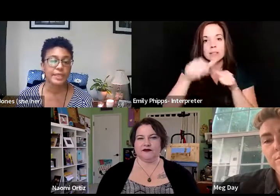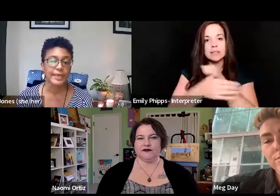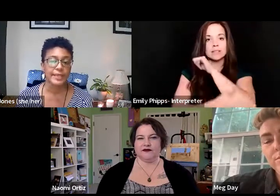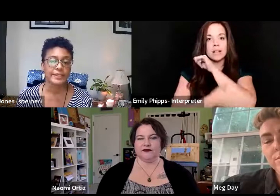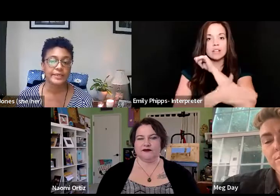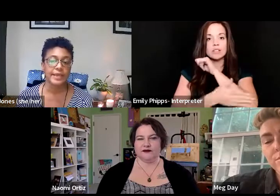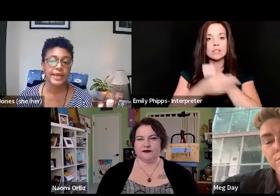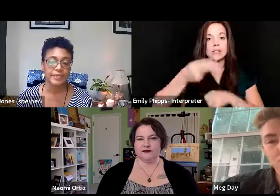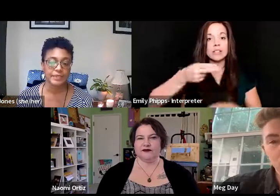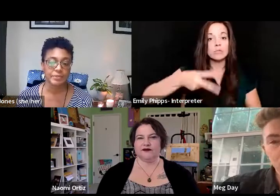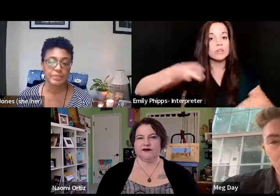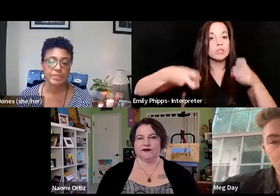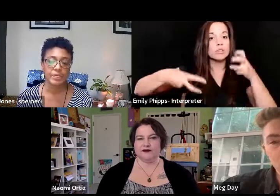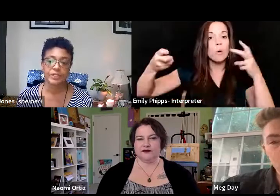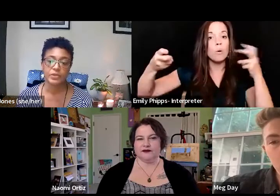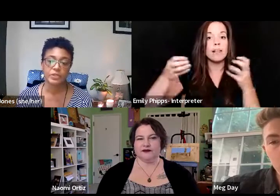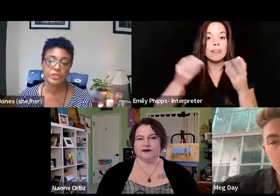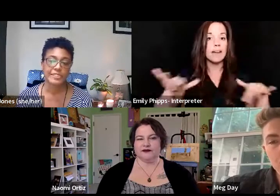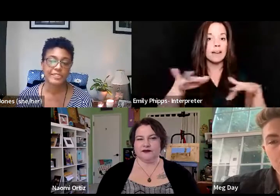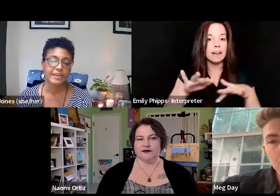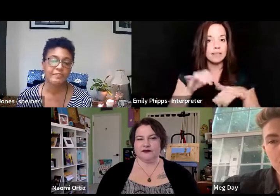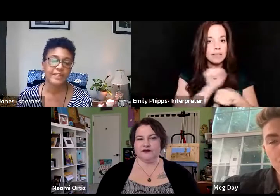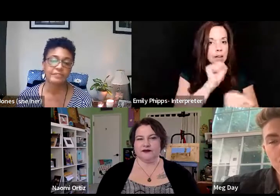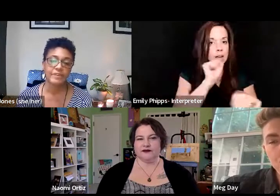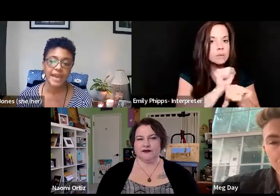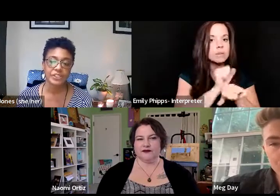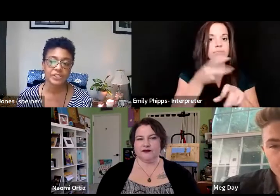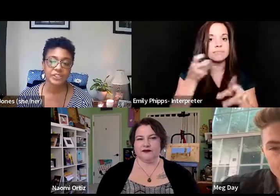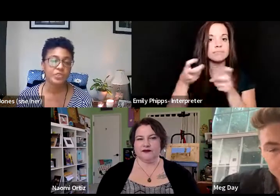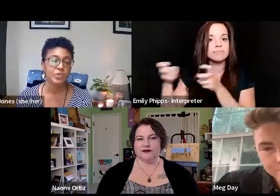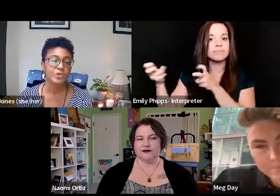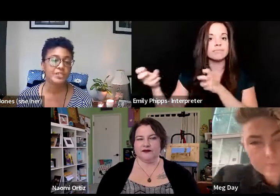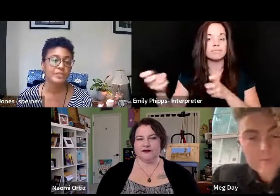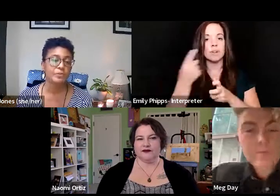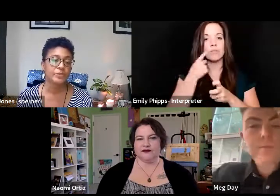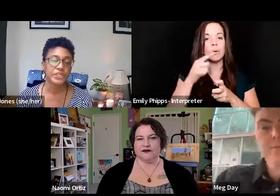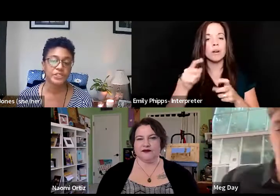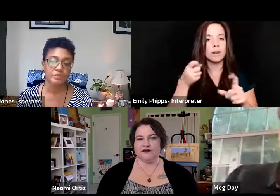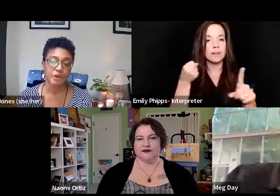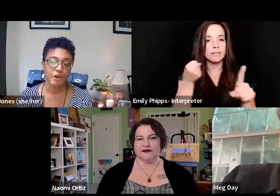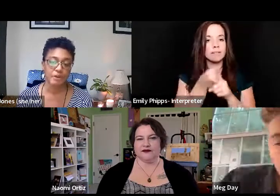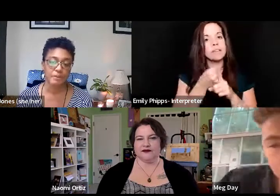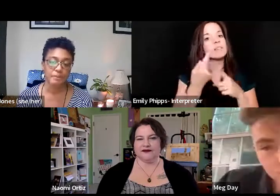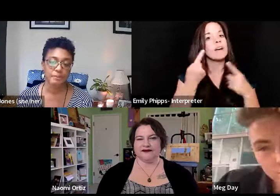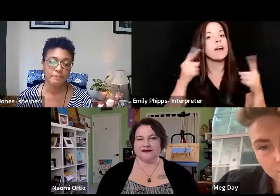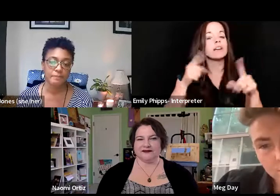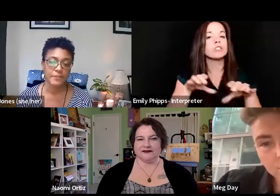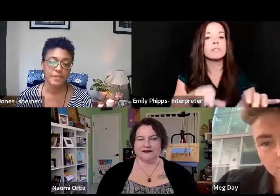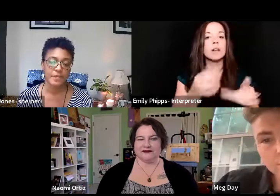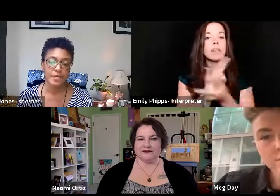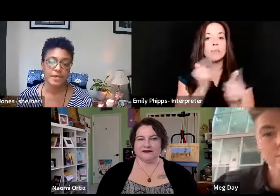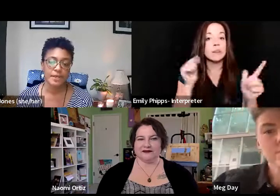stolen land and labor in order to take effective action towards liberation for all.